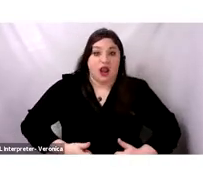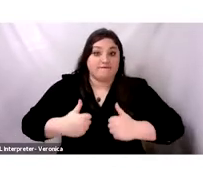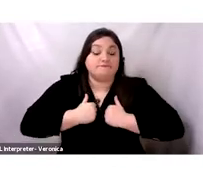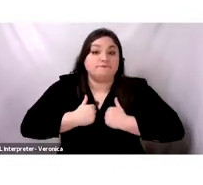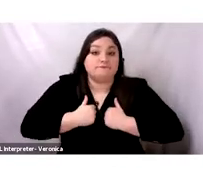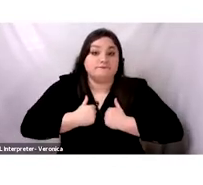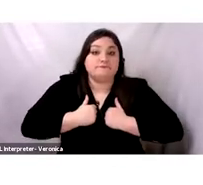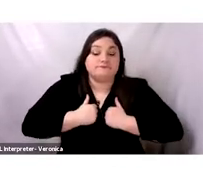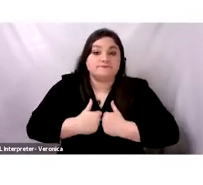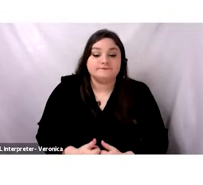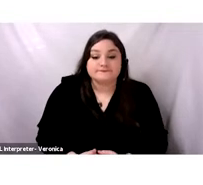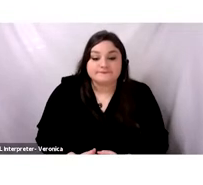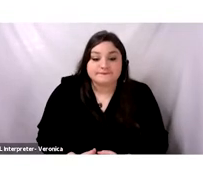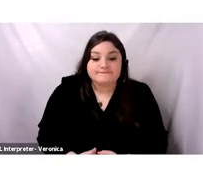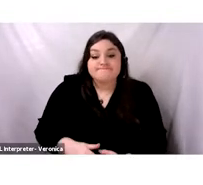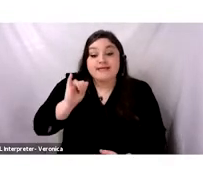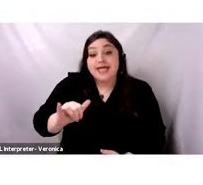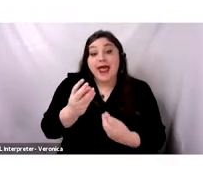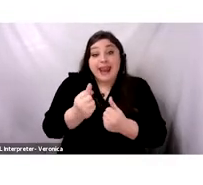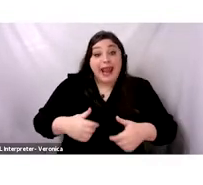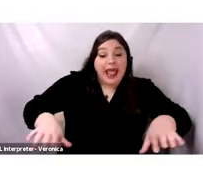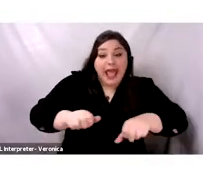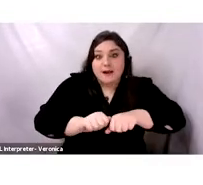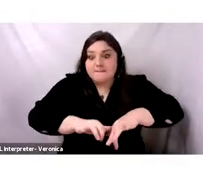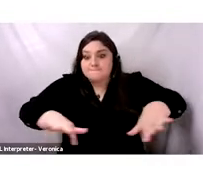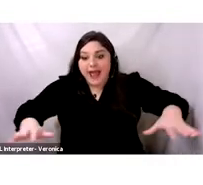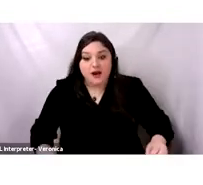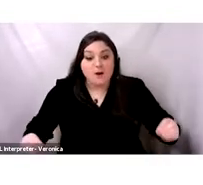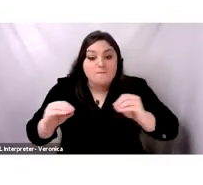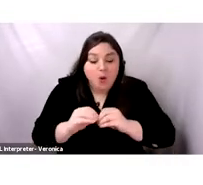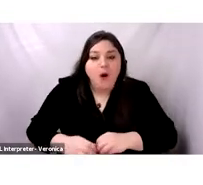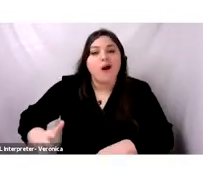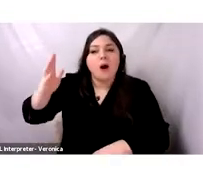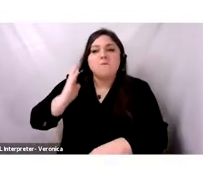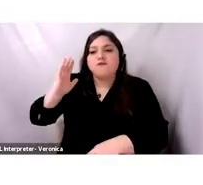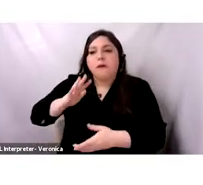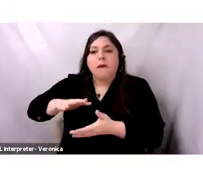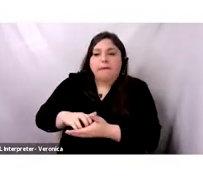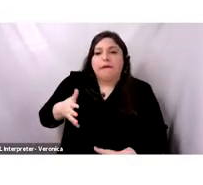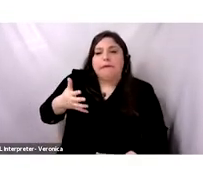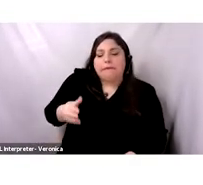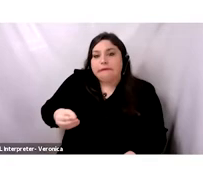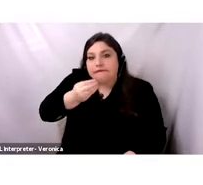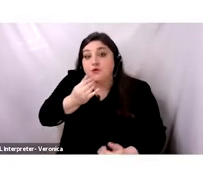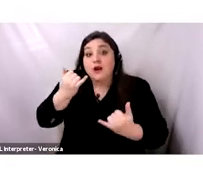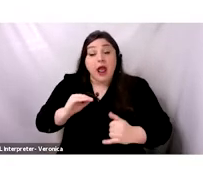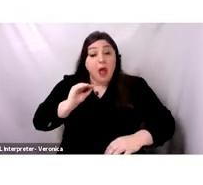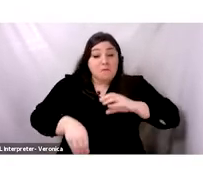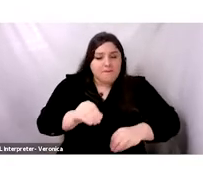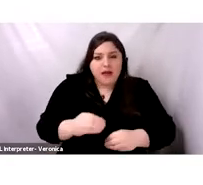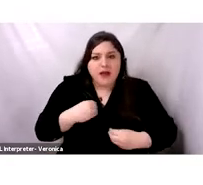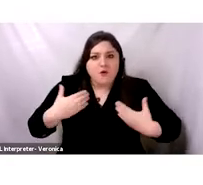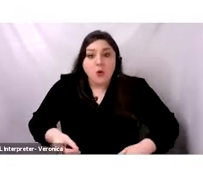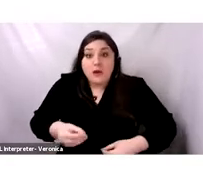and replaced inferior foodstops, and altered the Middle East and Mediterranean drastically. So, keep in